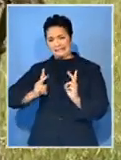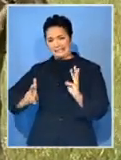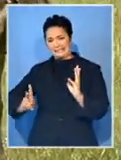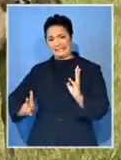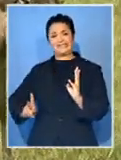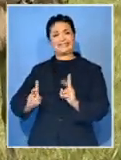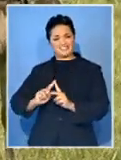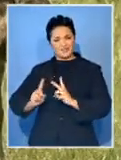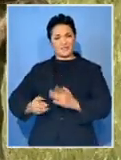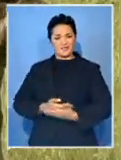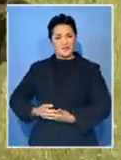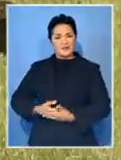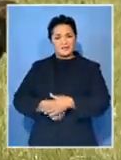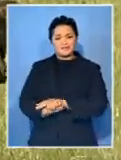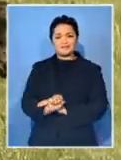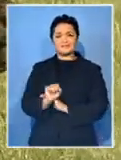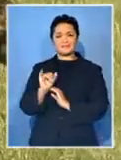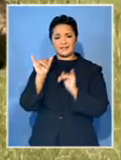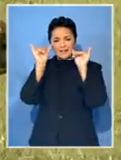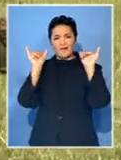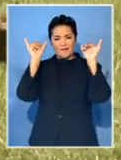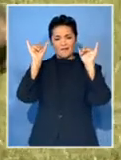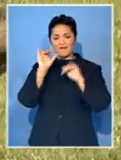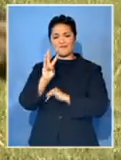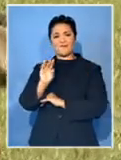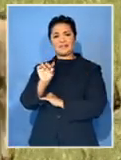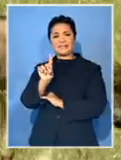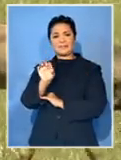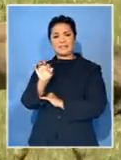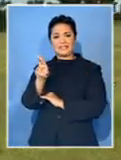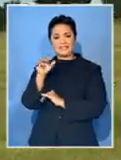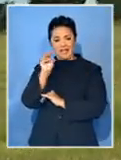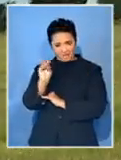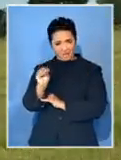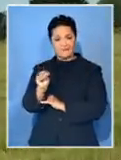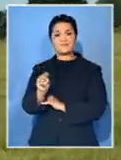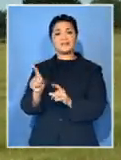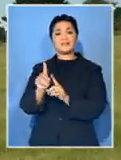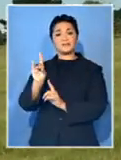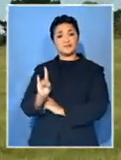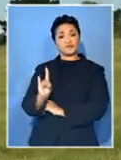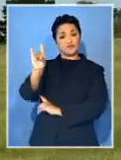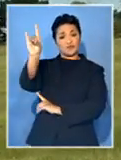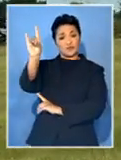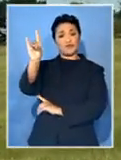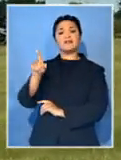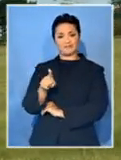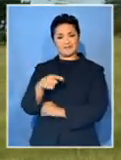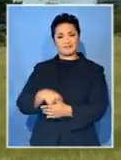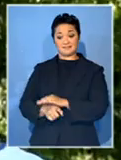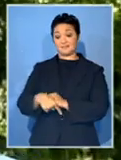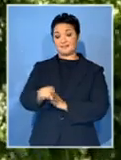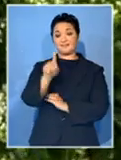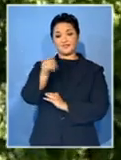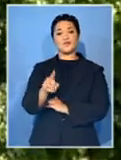Across the plains, four day old blue wildebeest calves are still trying to find their feet. And in January, this giraffe will give